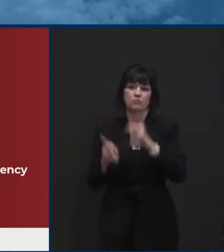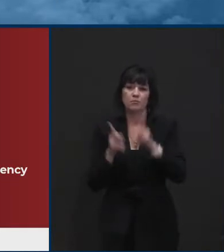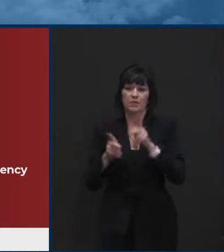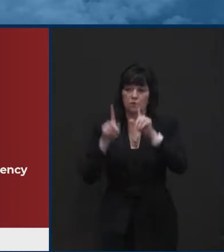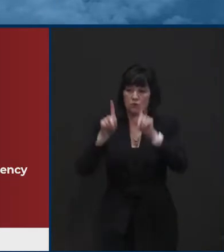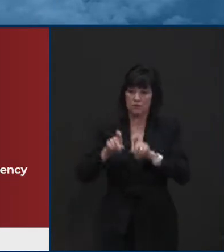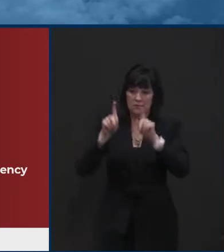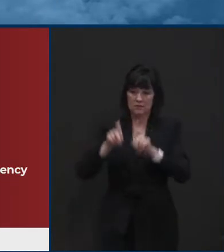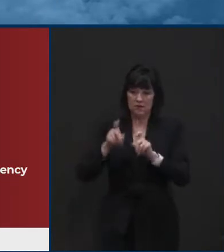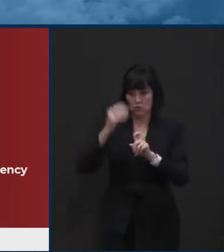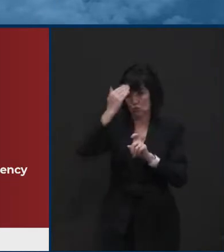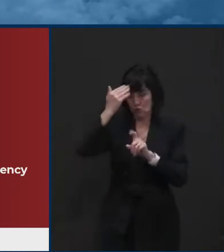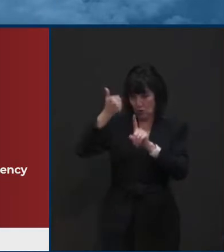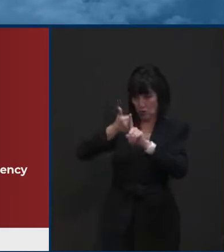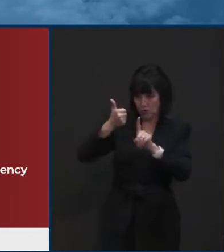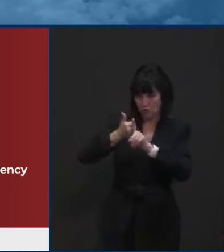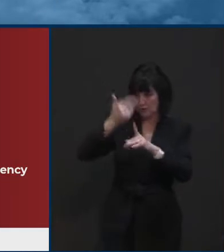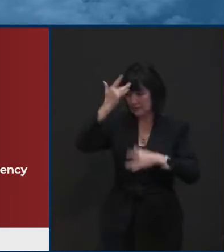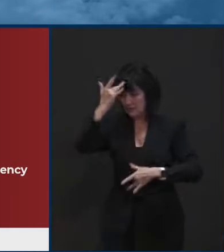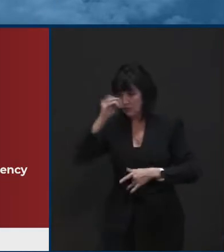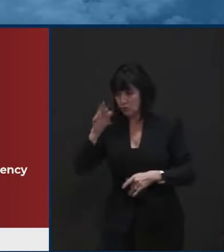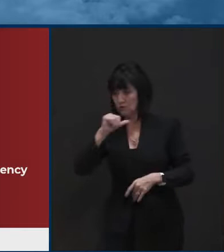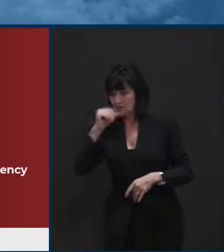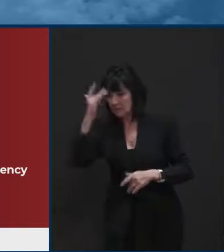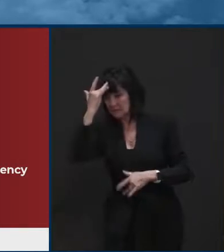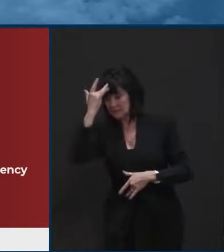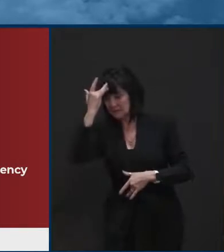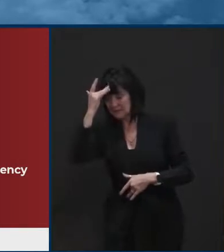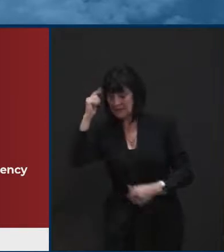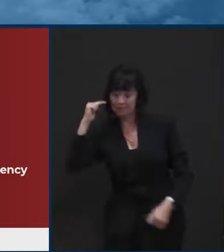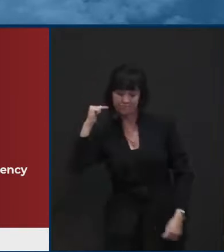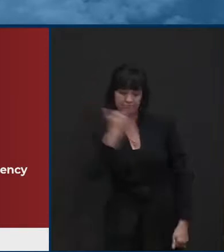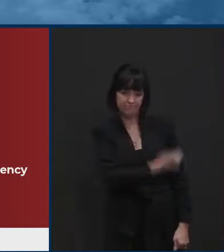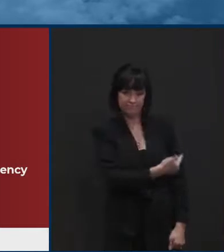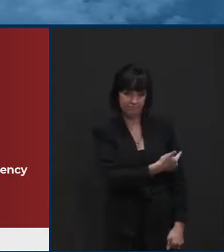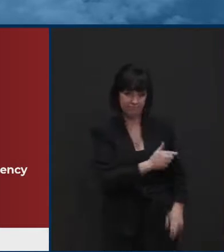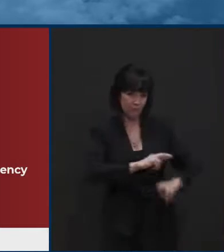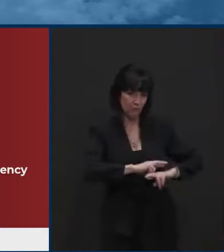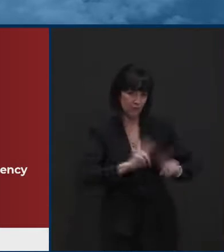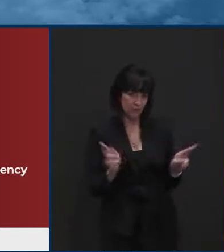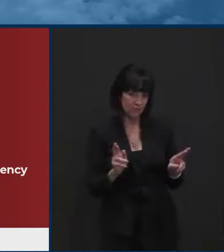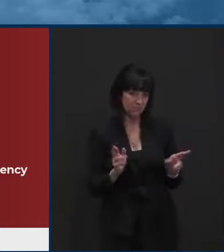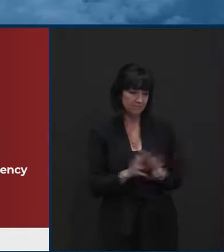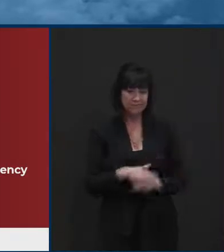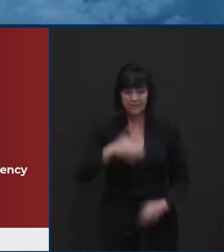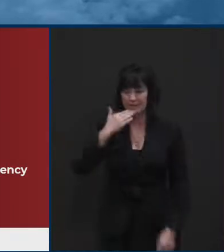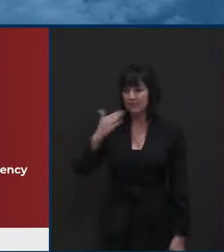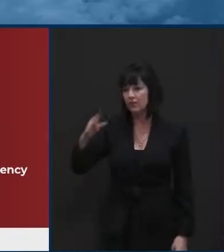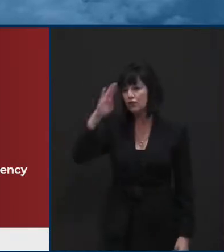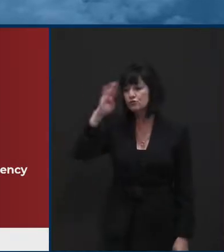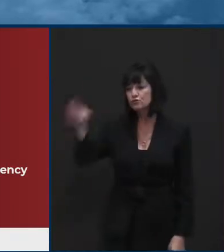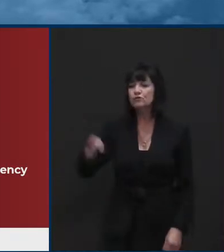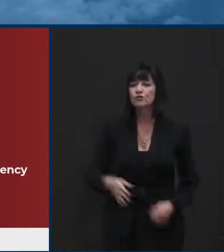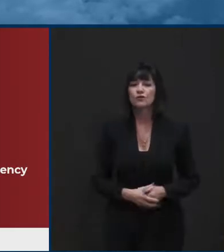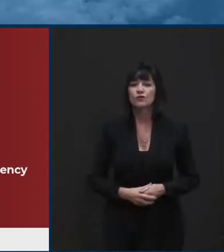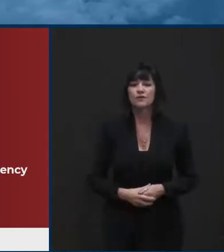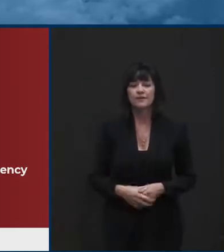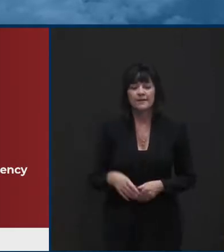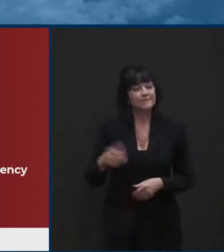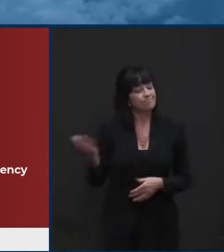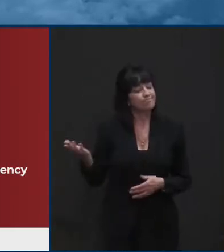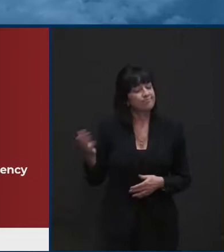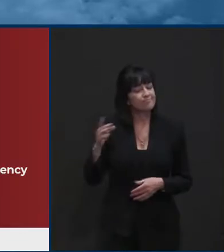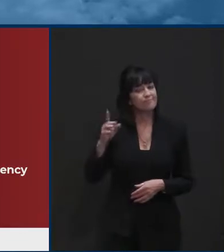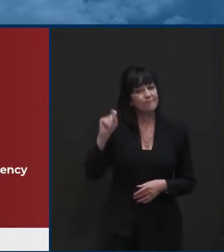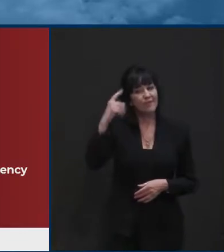Delaware is, getting that test. So you are on. So thank you, sir. so I, I think the, the governor kind